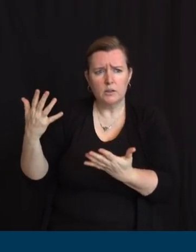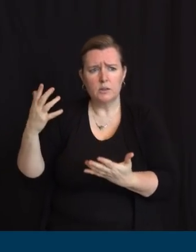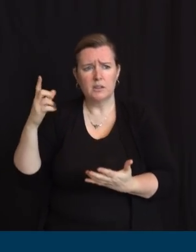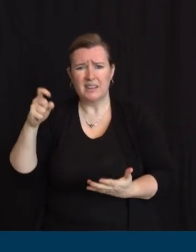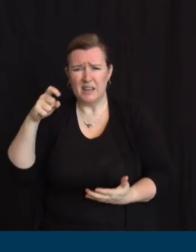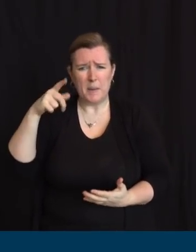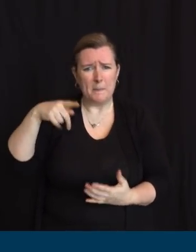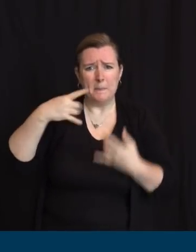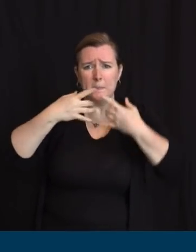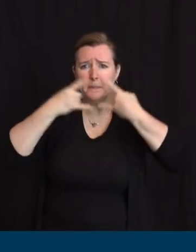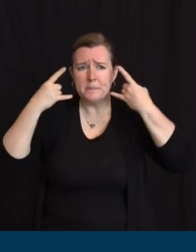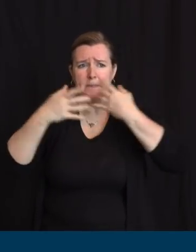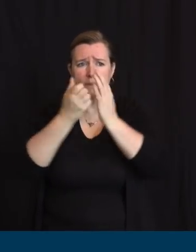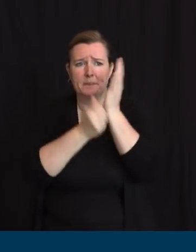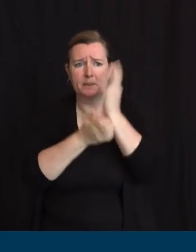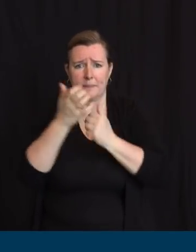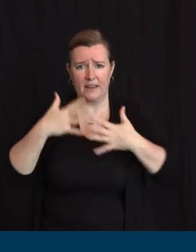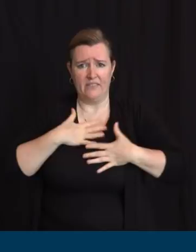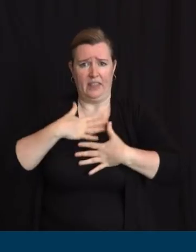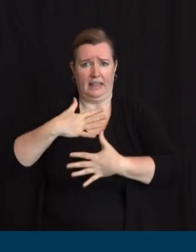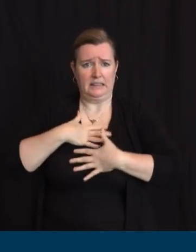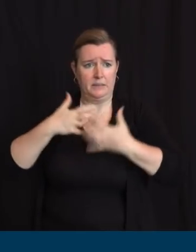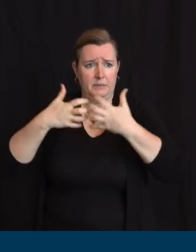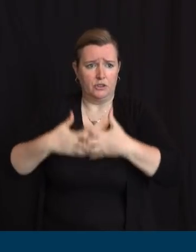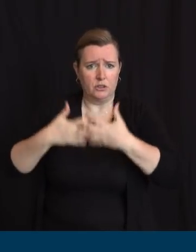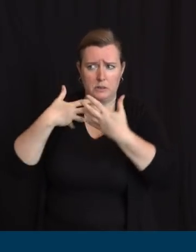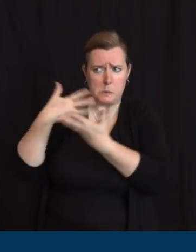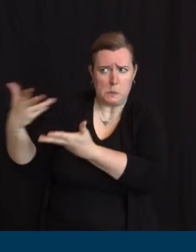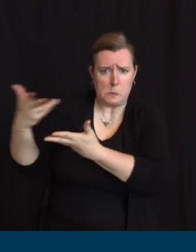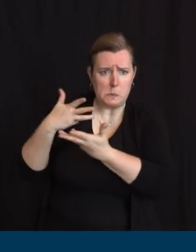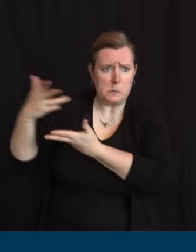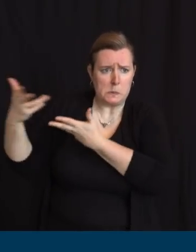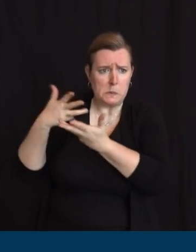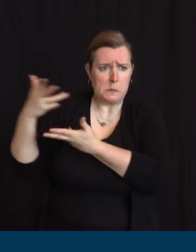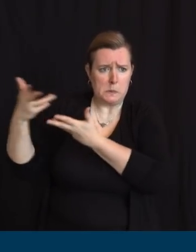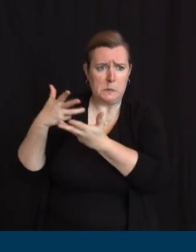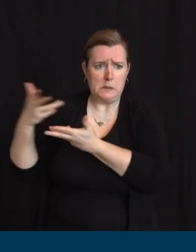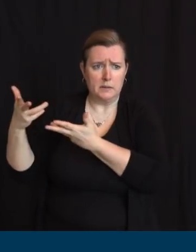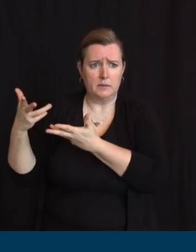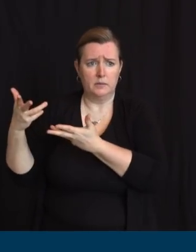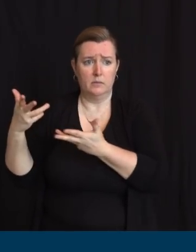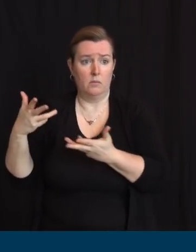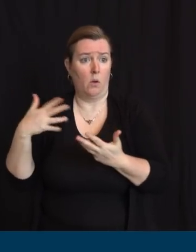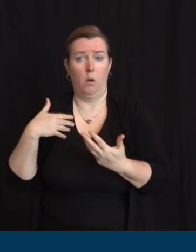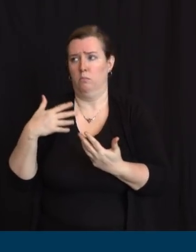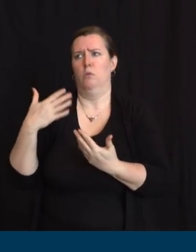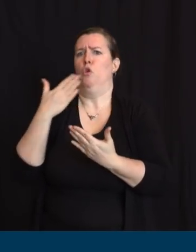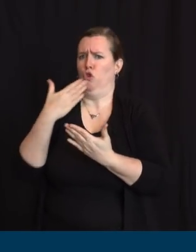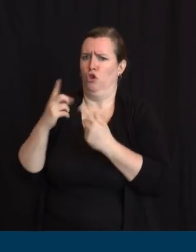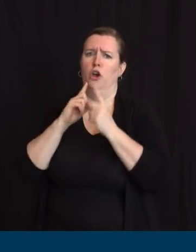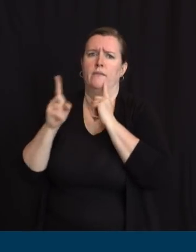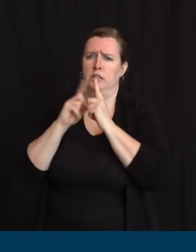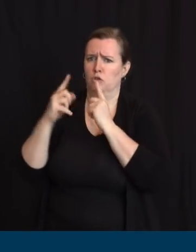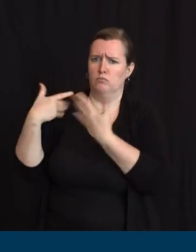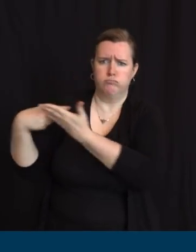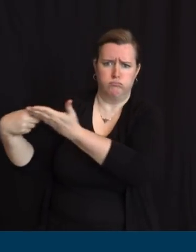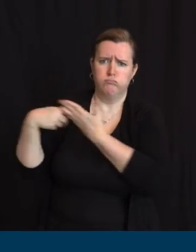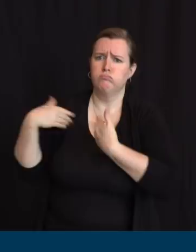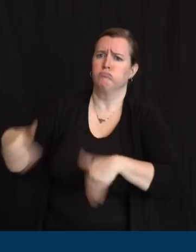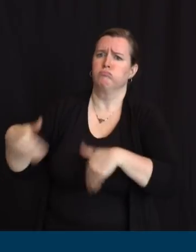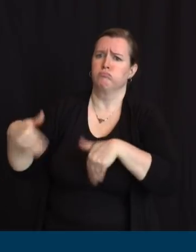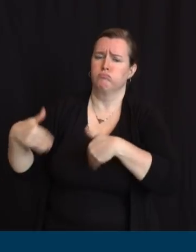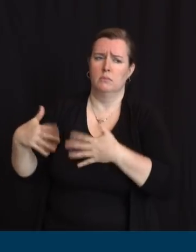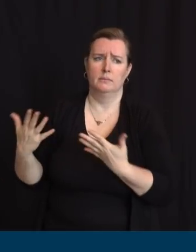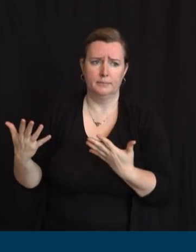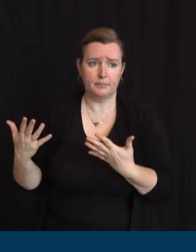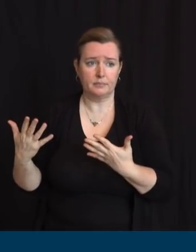ventilators. It was a very good conversation. I thank the Ambassador for that. I had likewise a very good conversation with Vice President Mike Pence this morning,